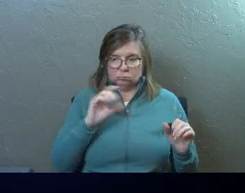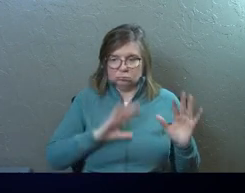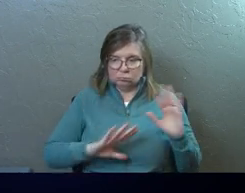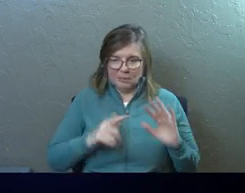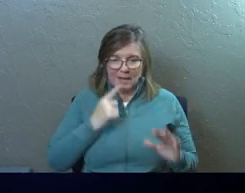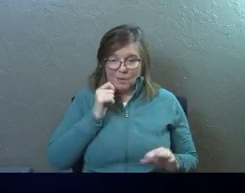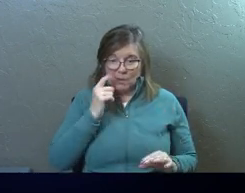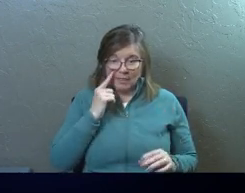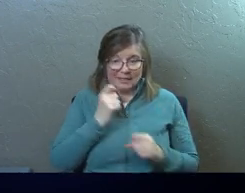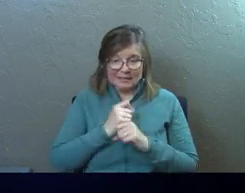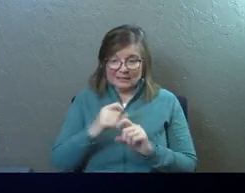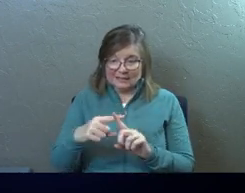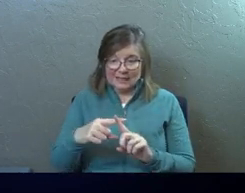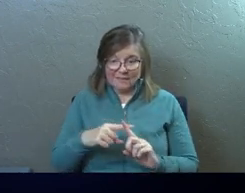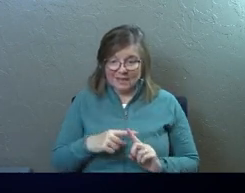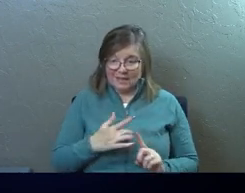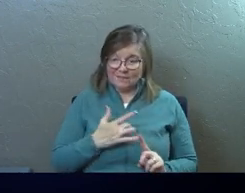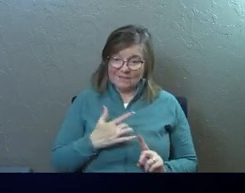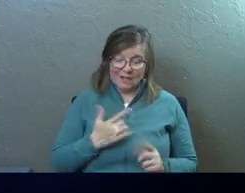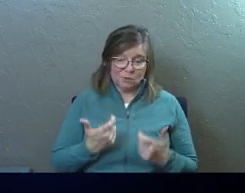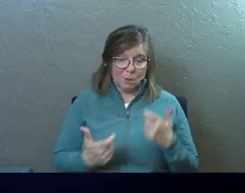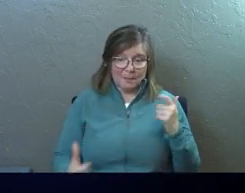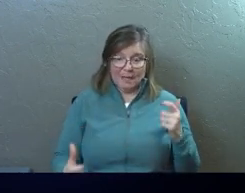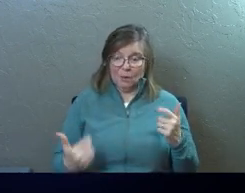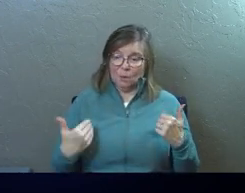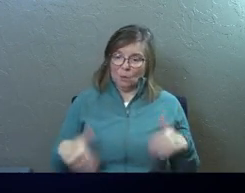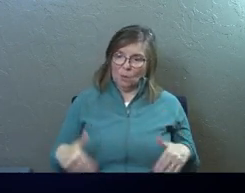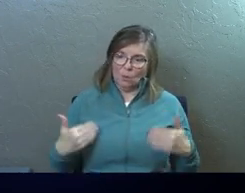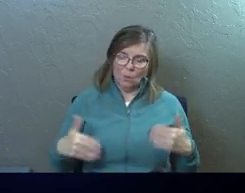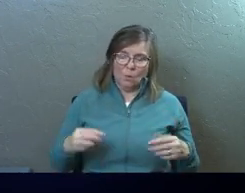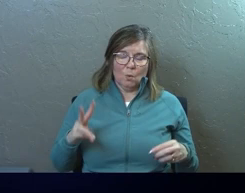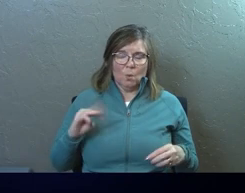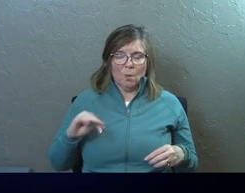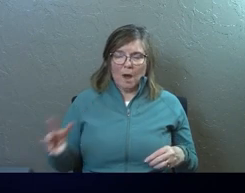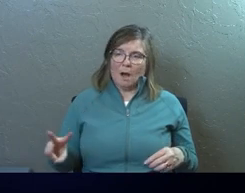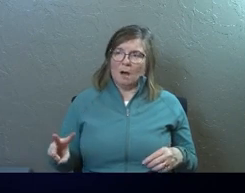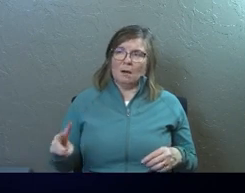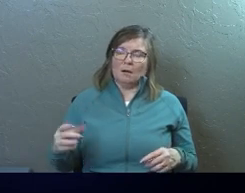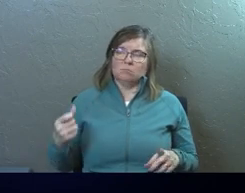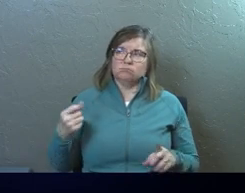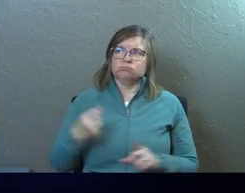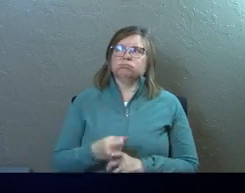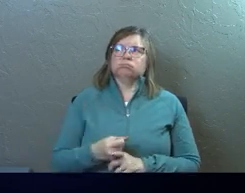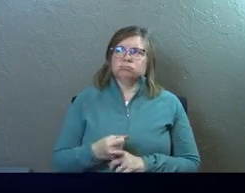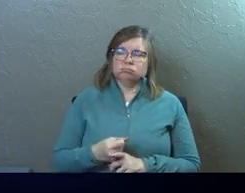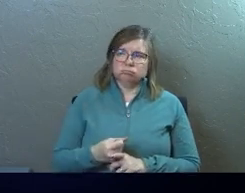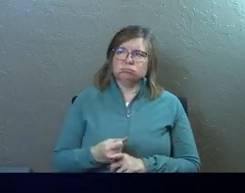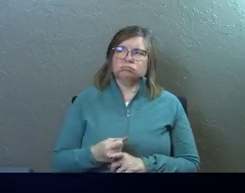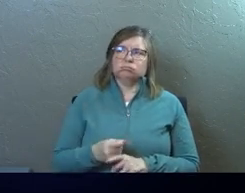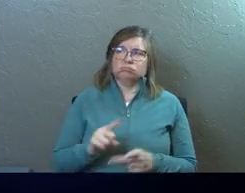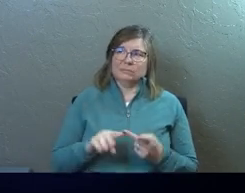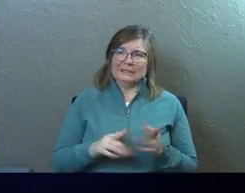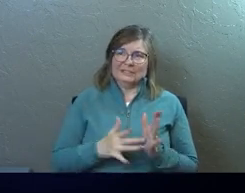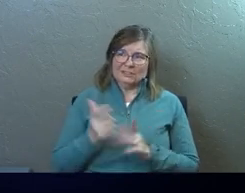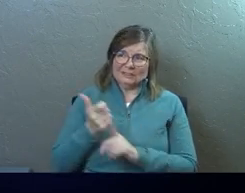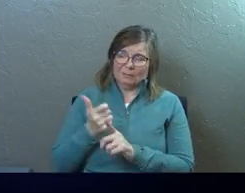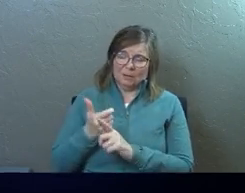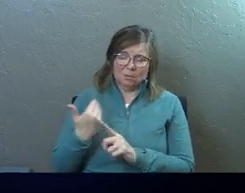I don't think salvation has ever felt so big to me. I don't think Jesus has ever felt so big to me.